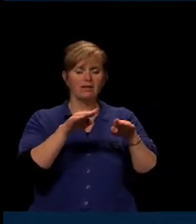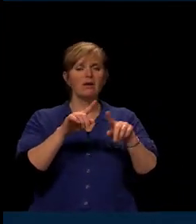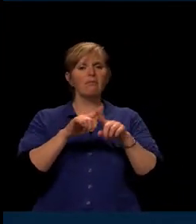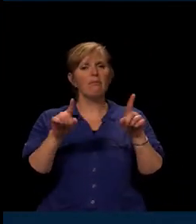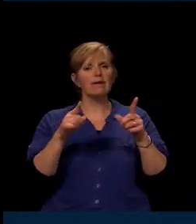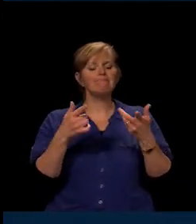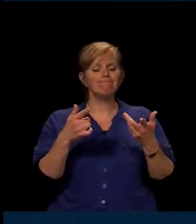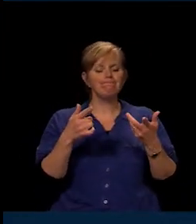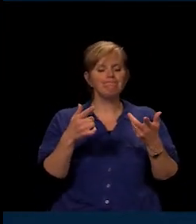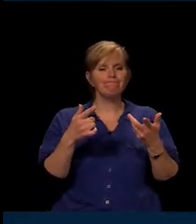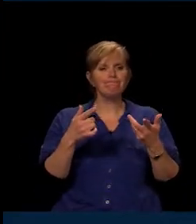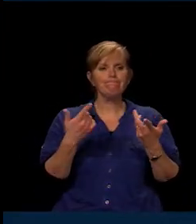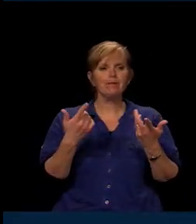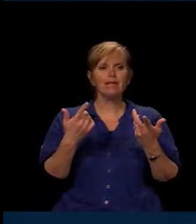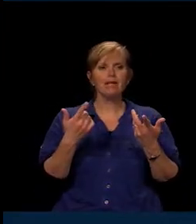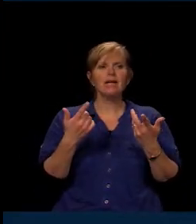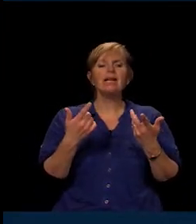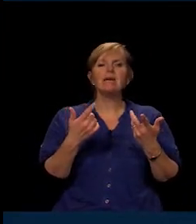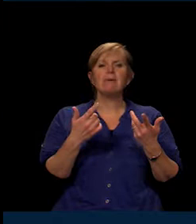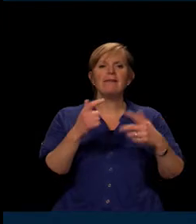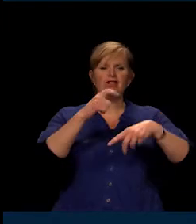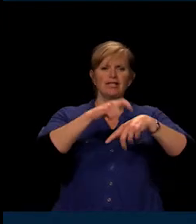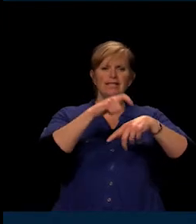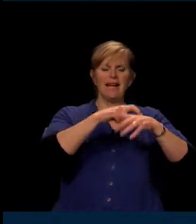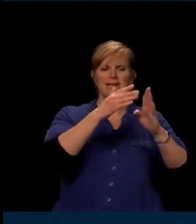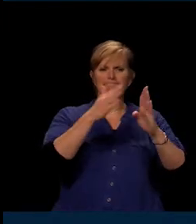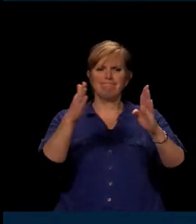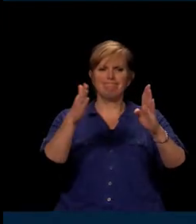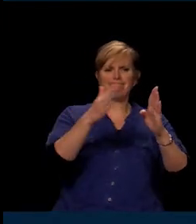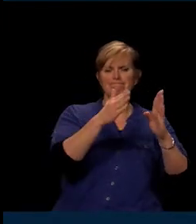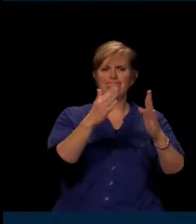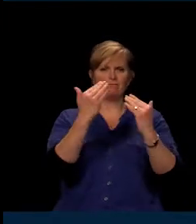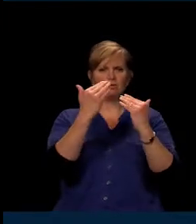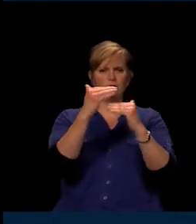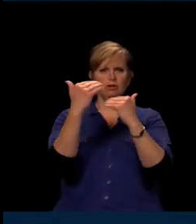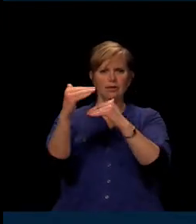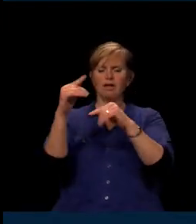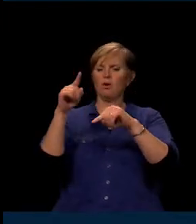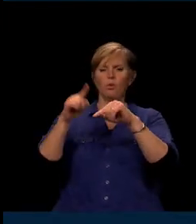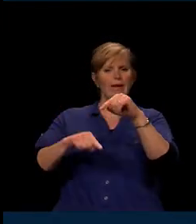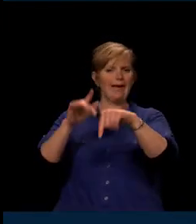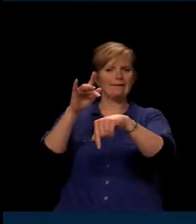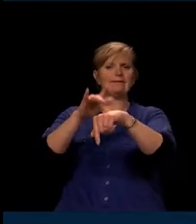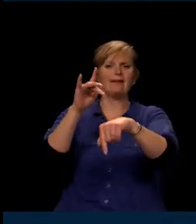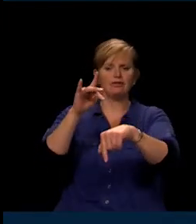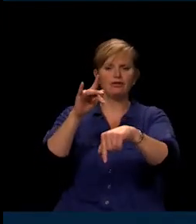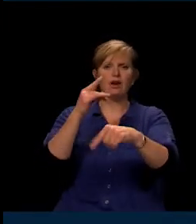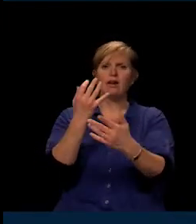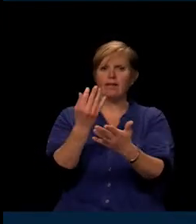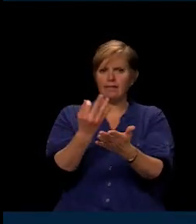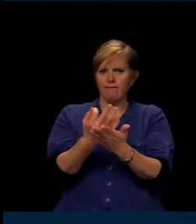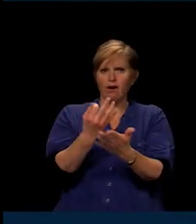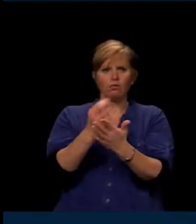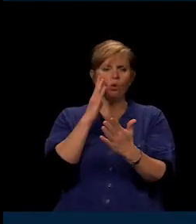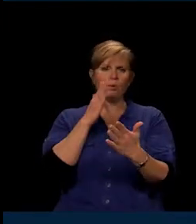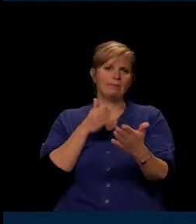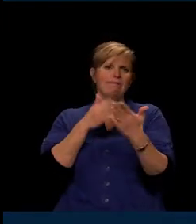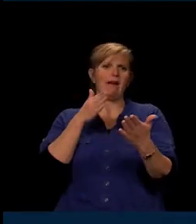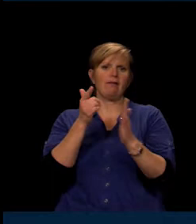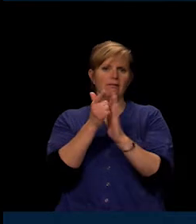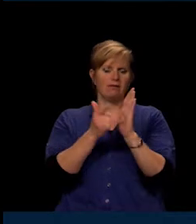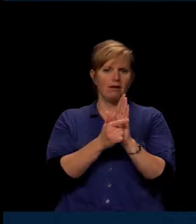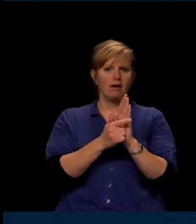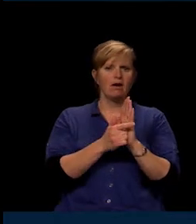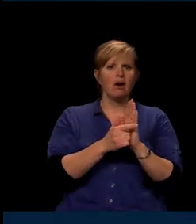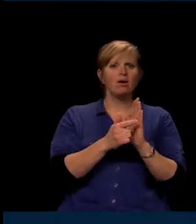statutorily restricted. We cannot touch the funds. It would be a violation of the law. So the 18 funds that appeared